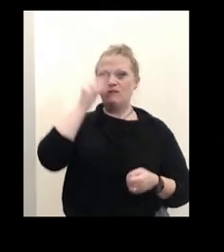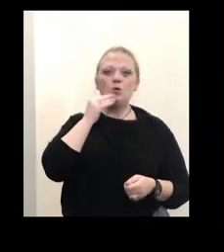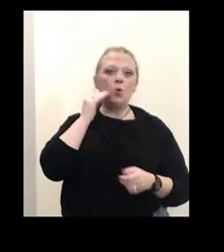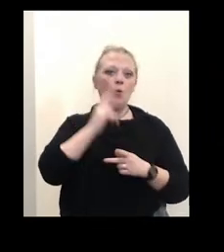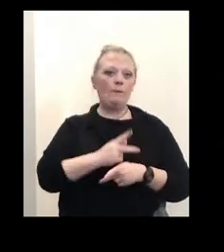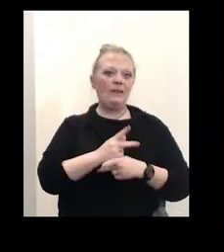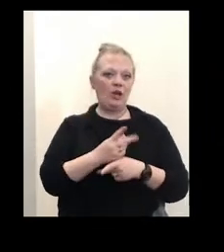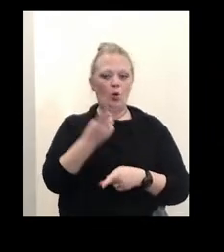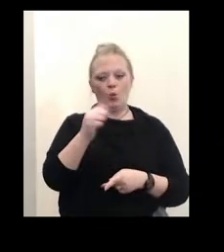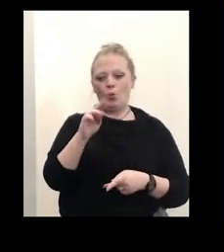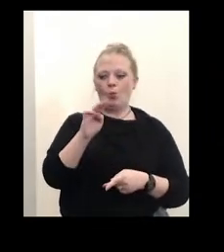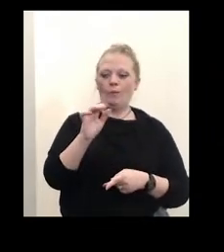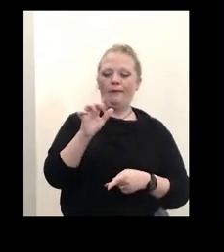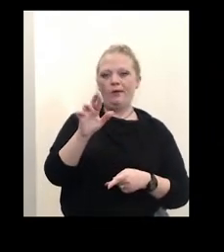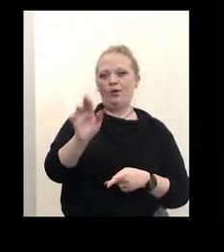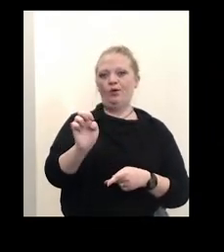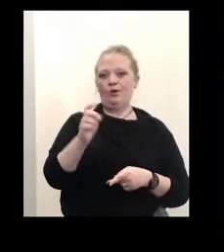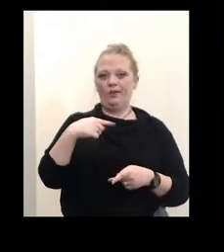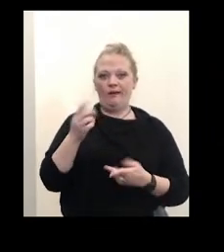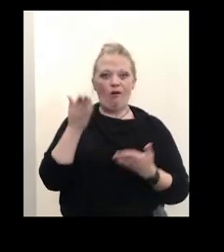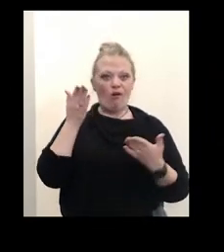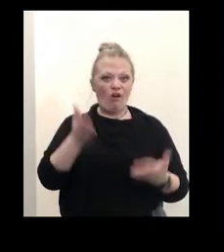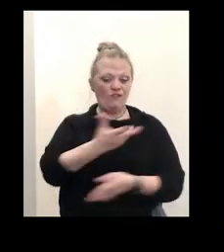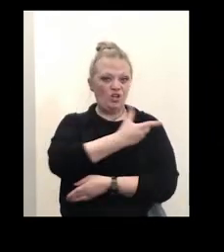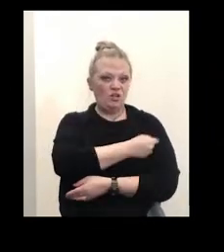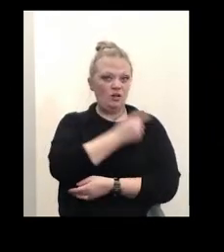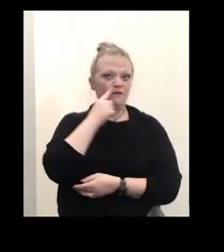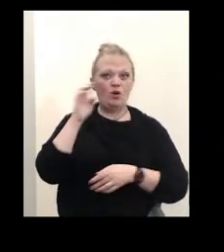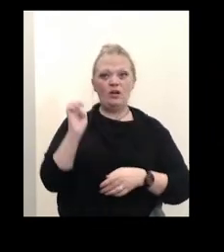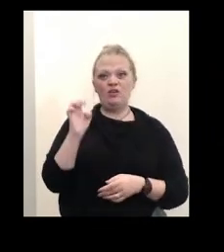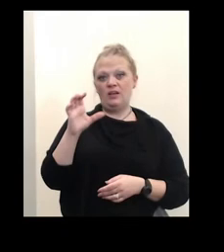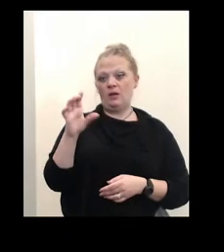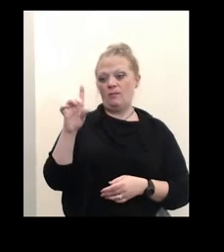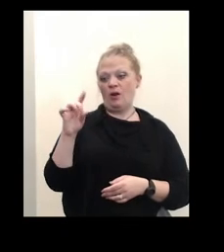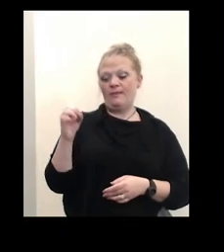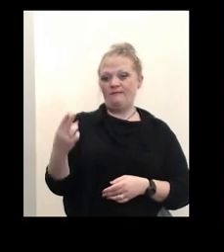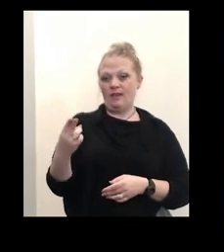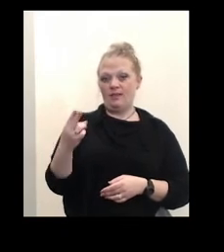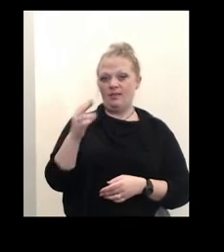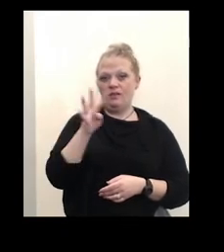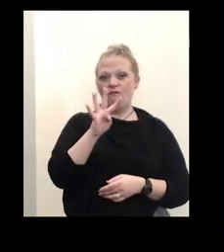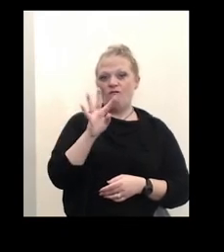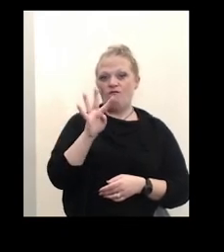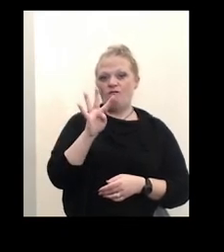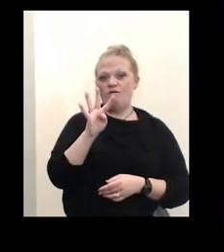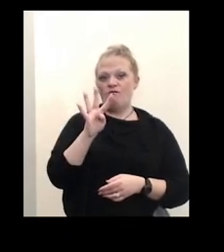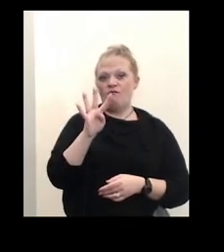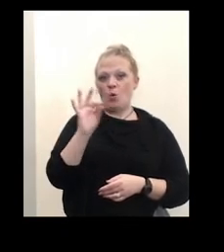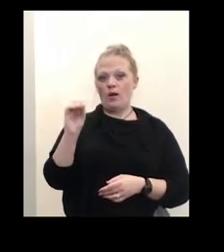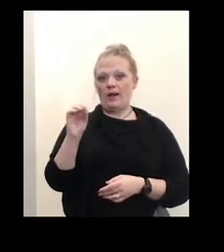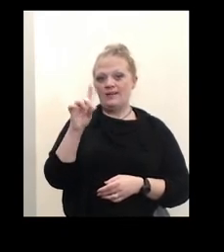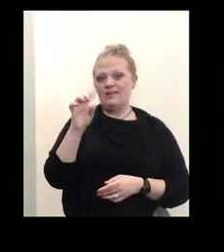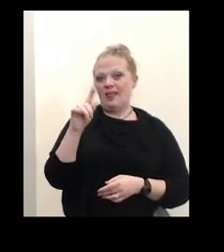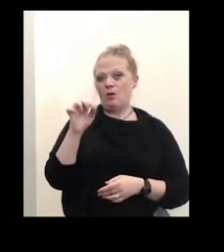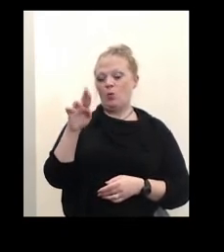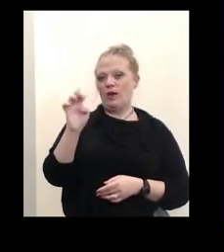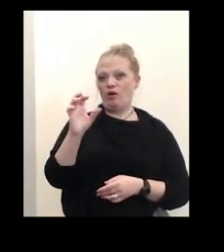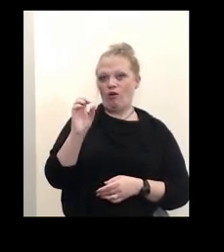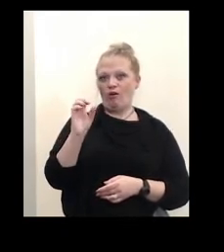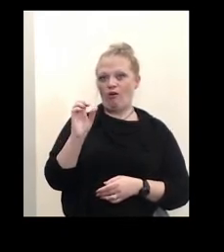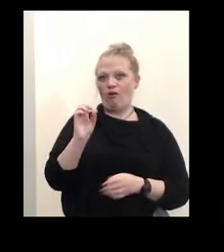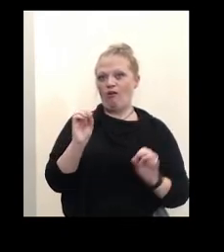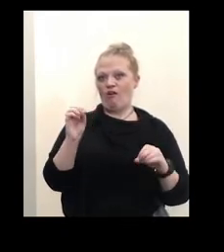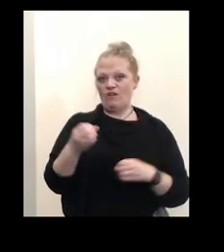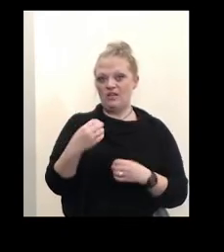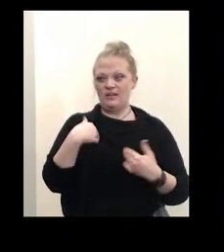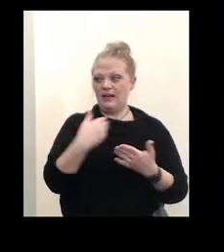they are offering uh vaccines for the Erie County Health Department at their 490 Delaware Avenue office and also they have a new